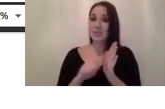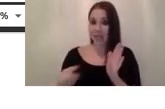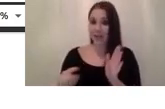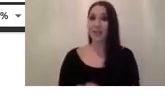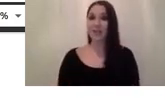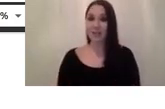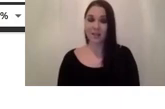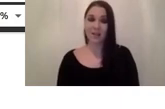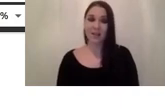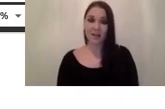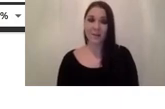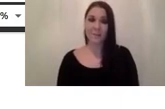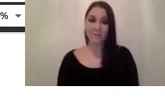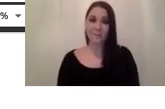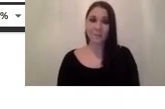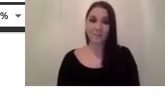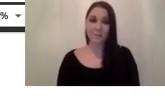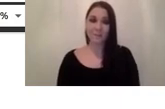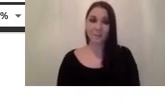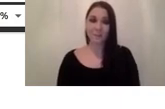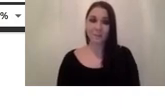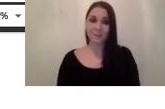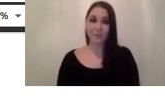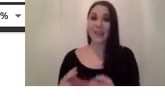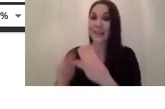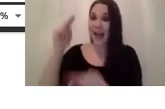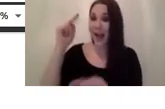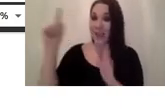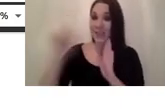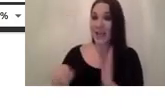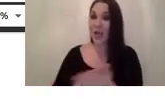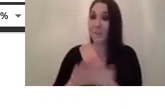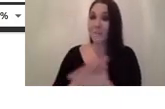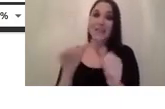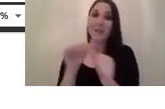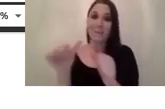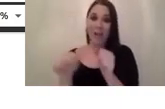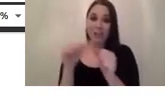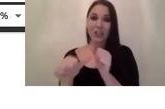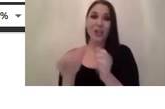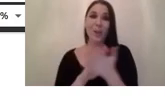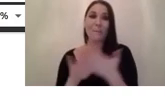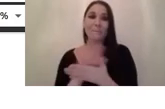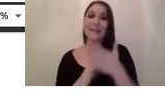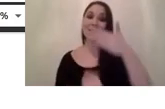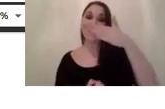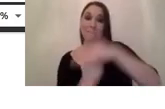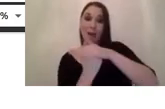the higher the signal to noise ratio the better what this means means that at the maximum